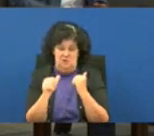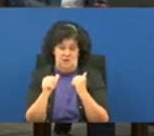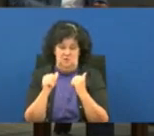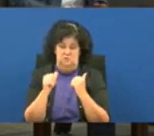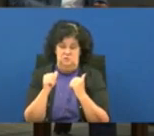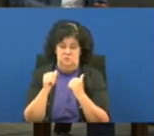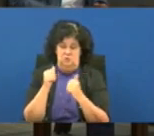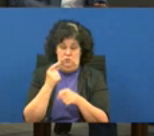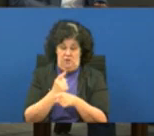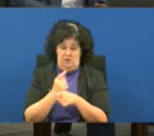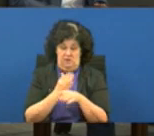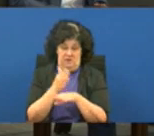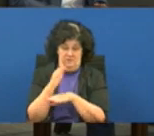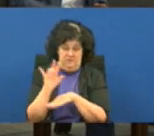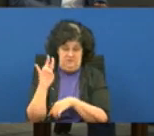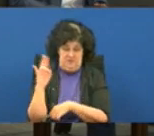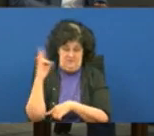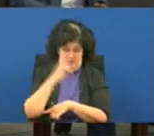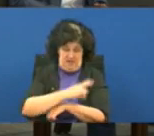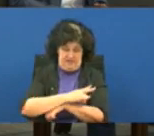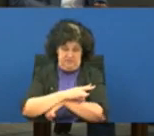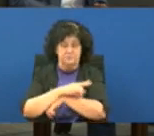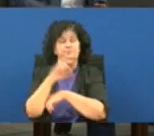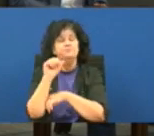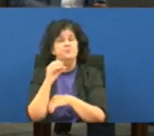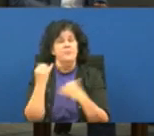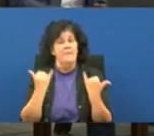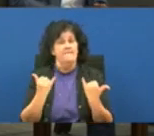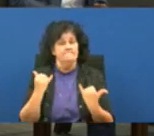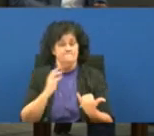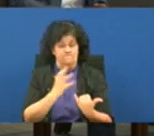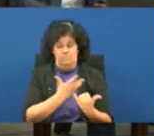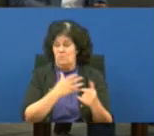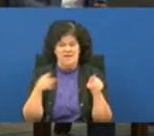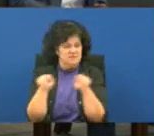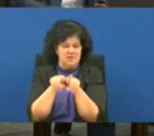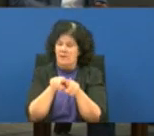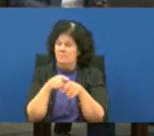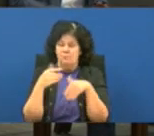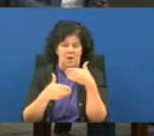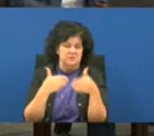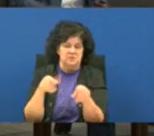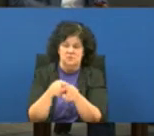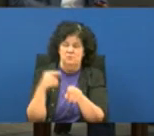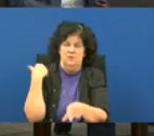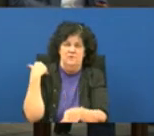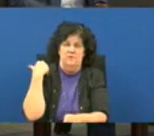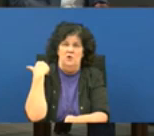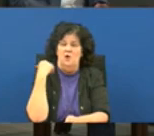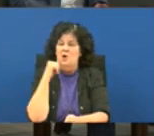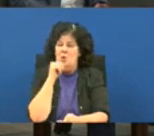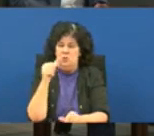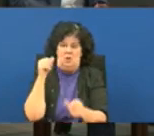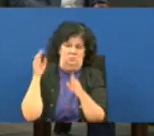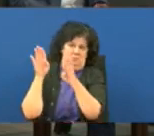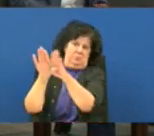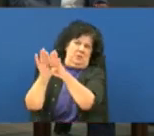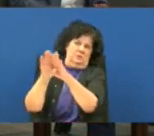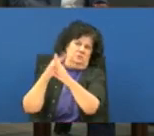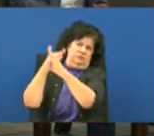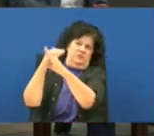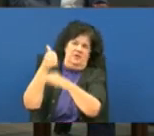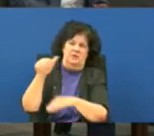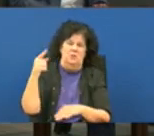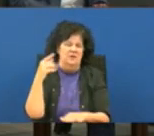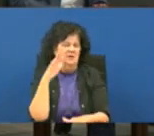seven days so basically what we're doing now is is just the same process as before so we're not going to turn anybody away so i'm